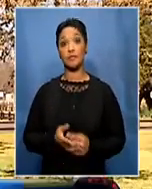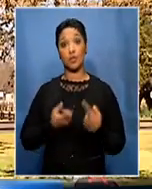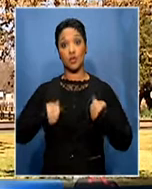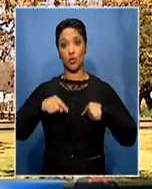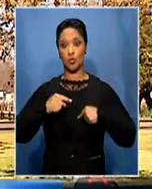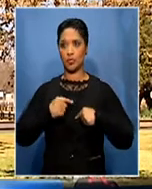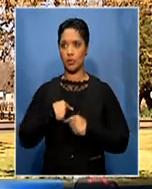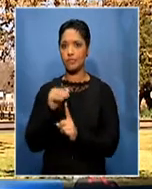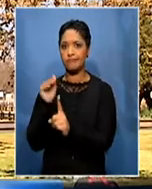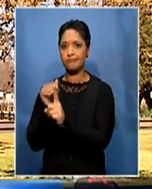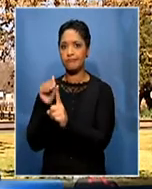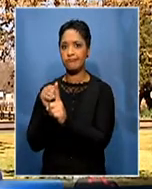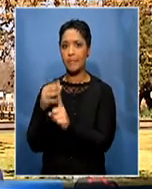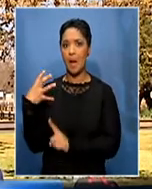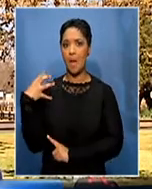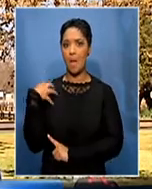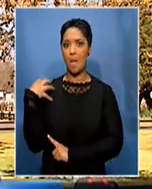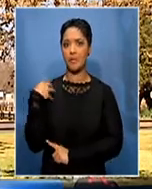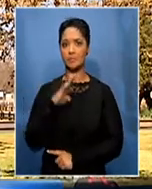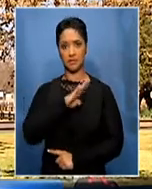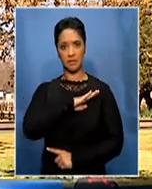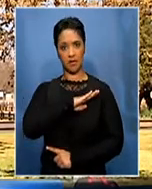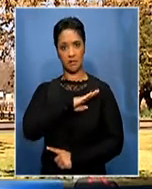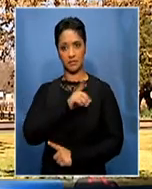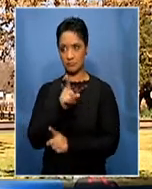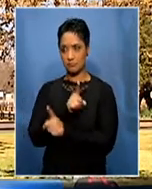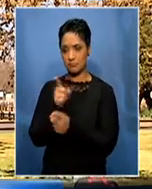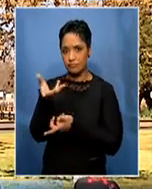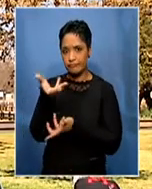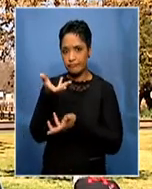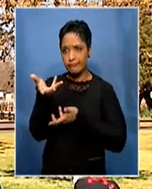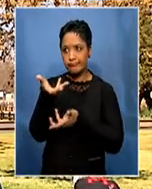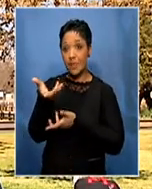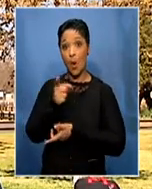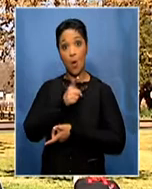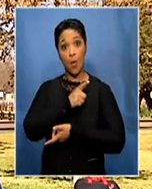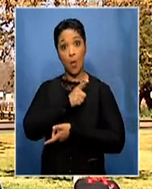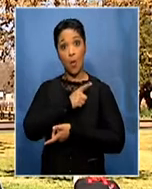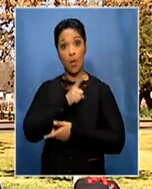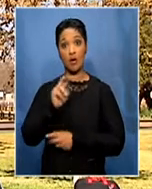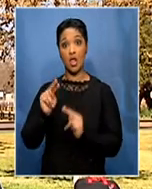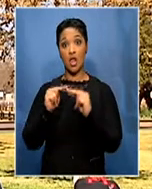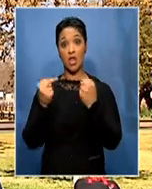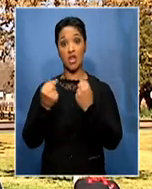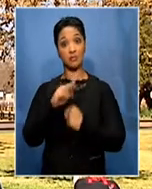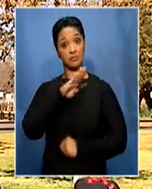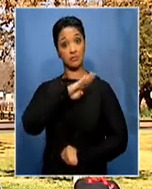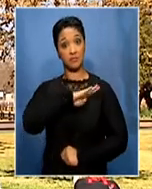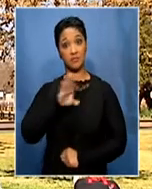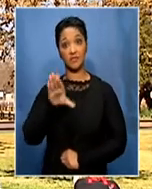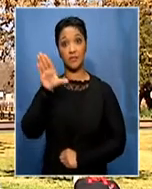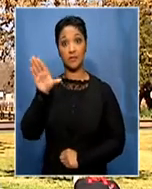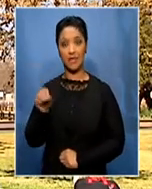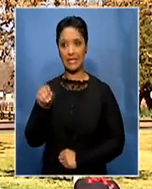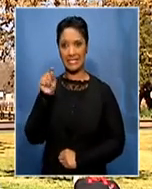department, the Minister of Defence and Military Veterans, to ensure that the National Defence Force becomes the